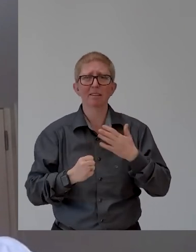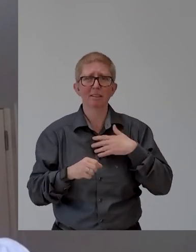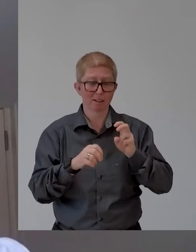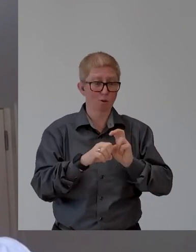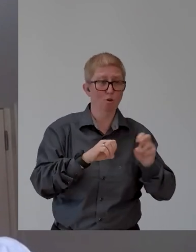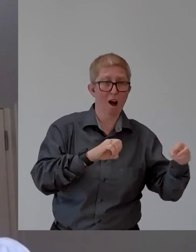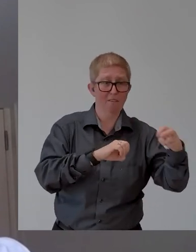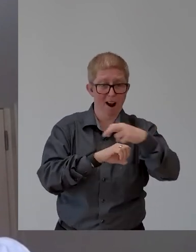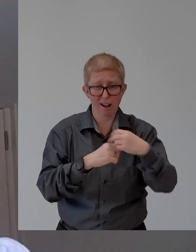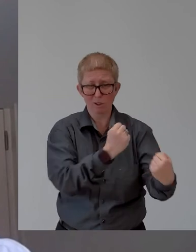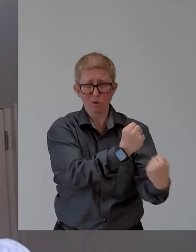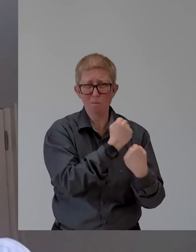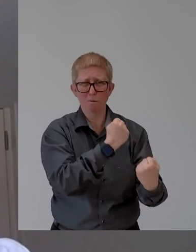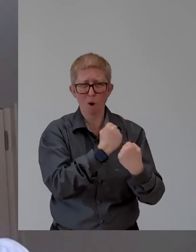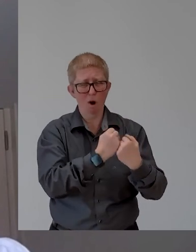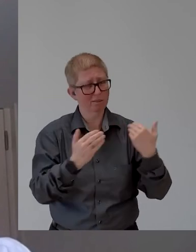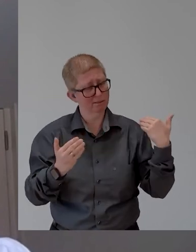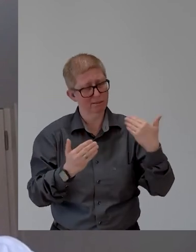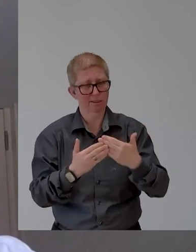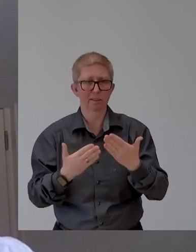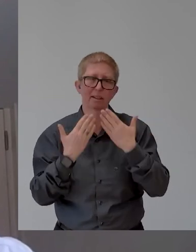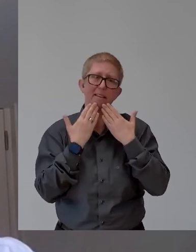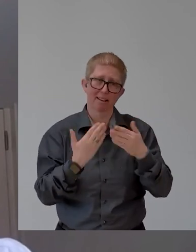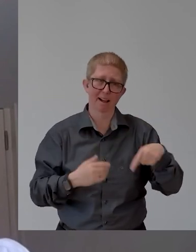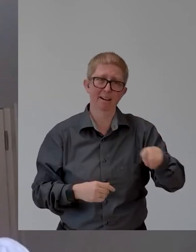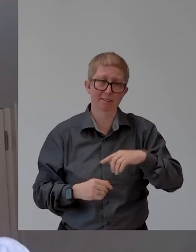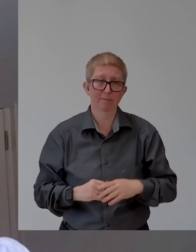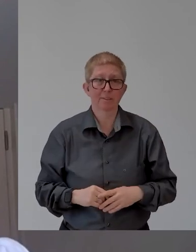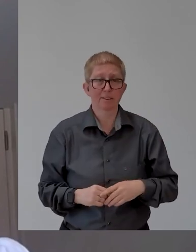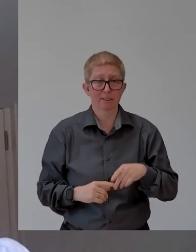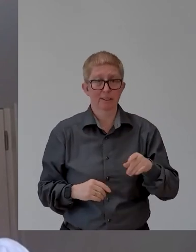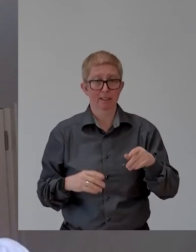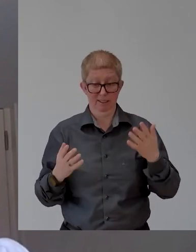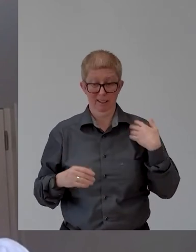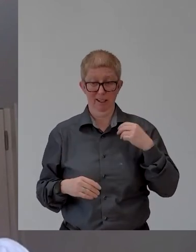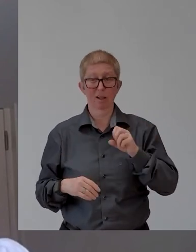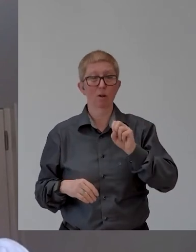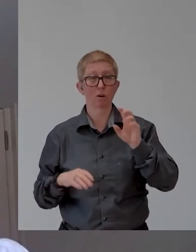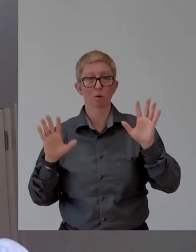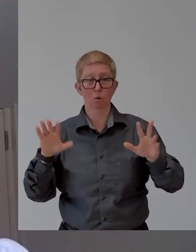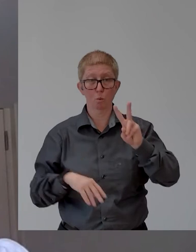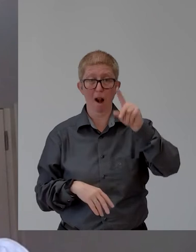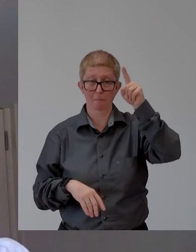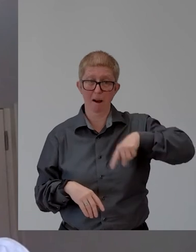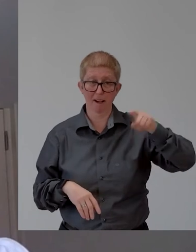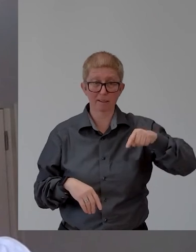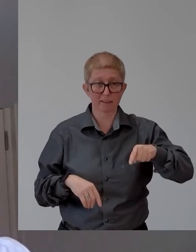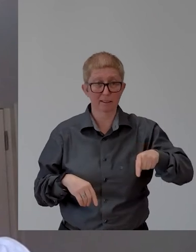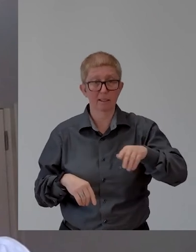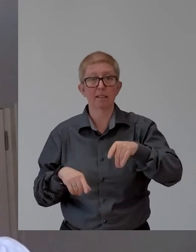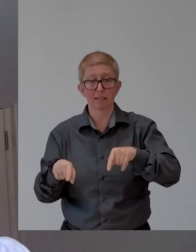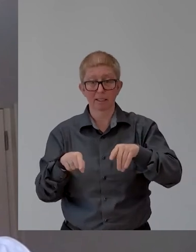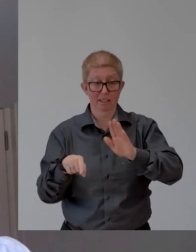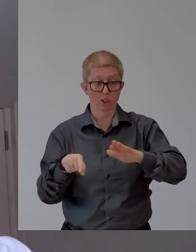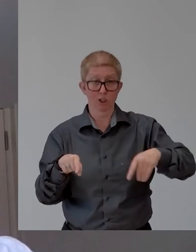12 months, you know, I got to see many young kids who, um, you know,